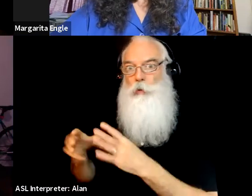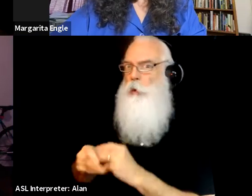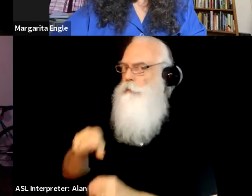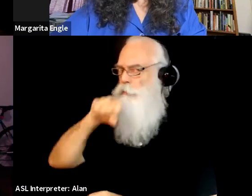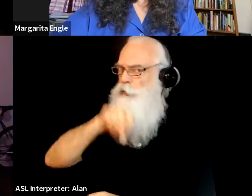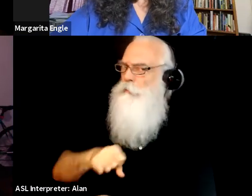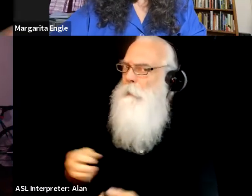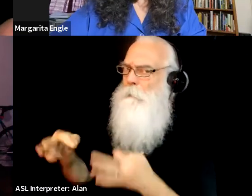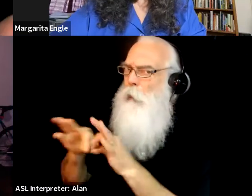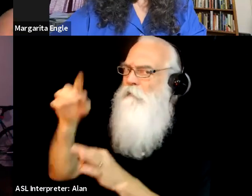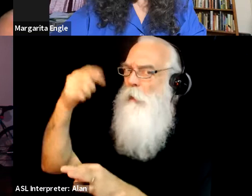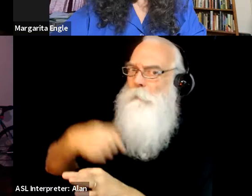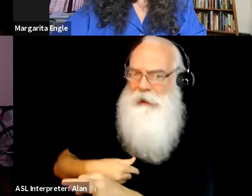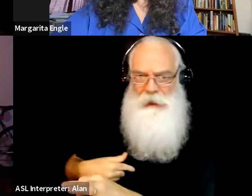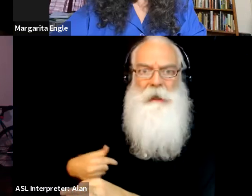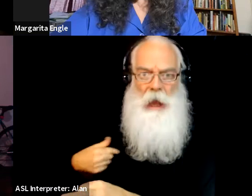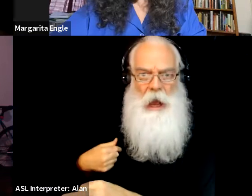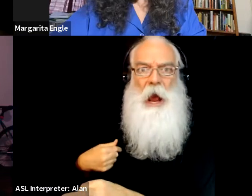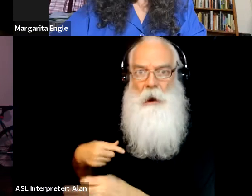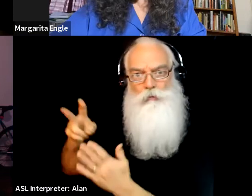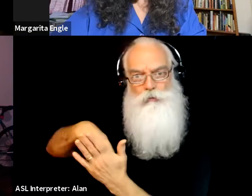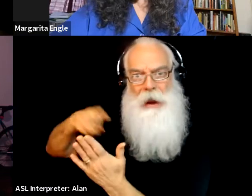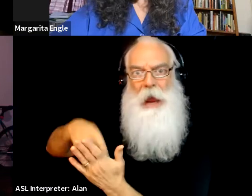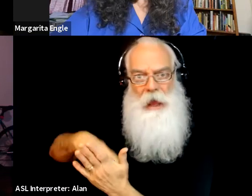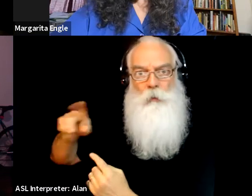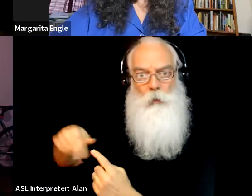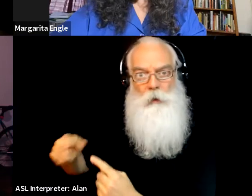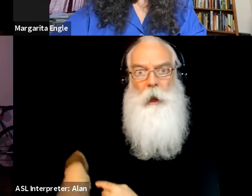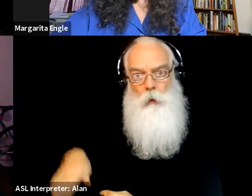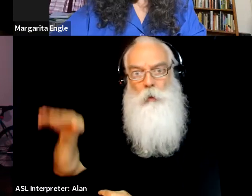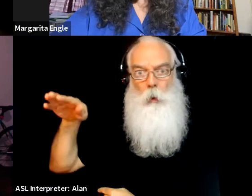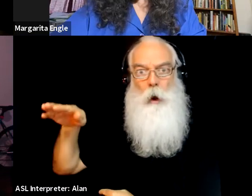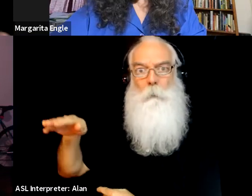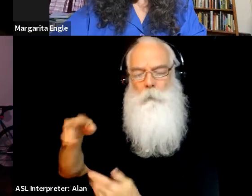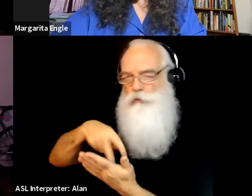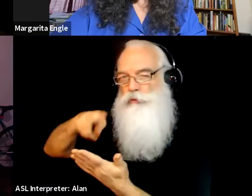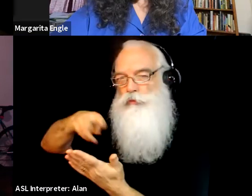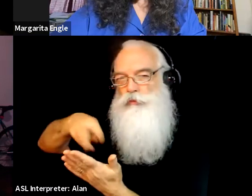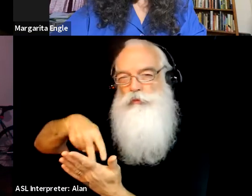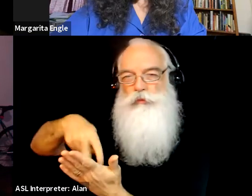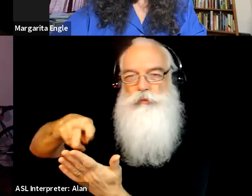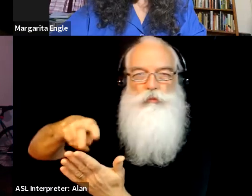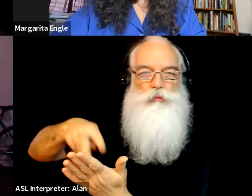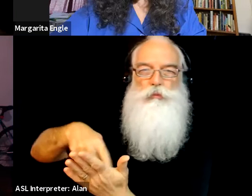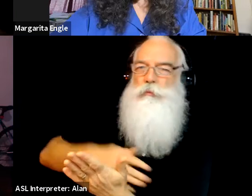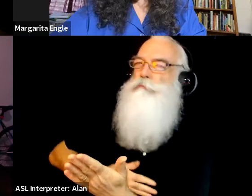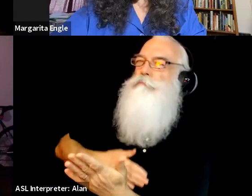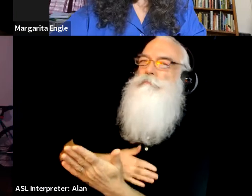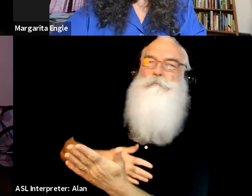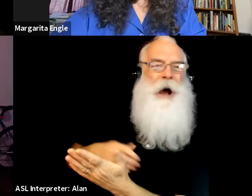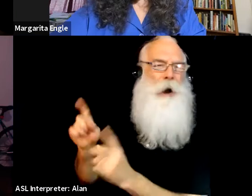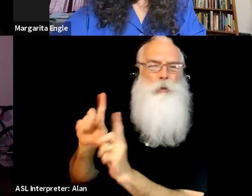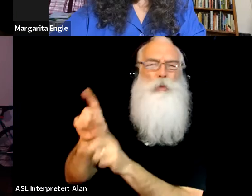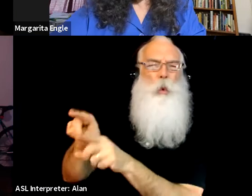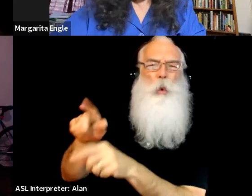in the seventies and eighties, uh, as an avid reader, um, in, um, in, somebody who was in libraries all the